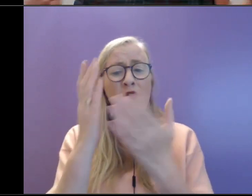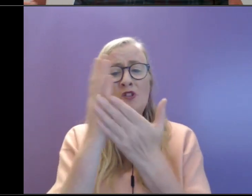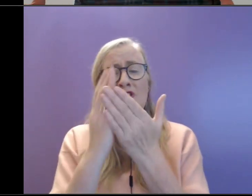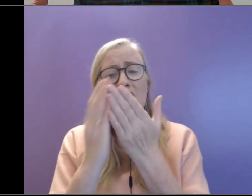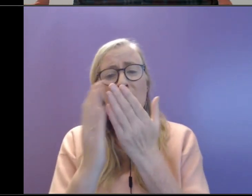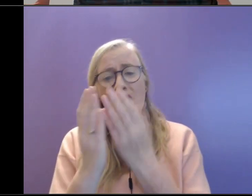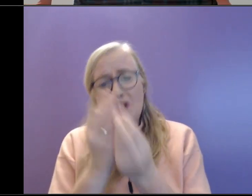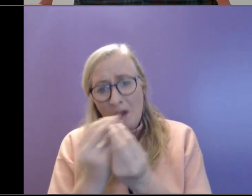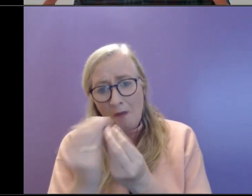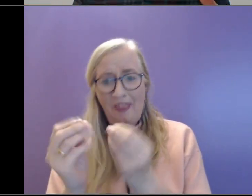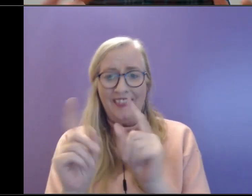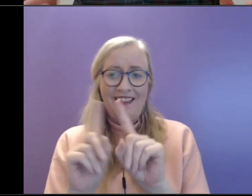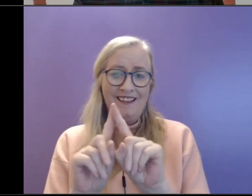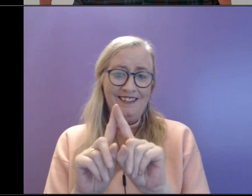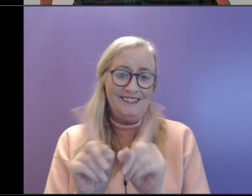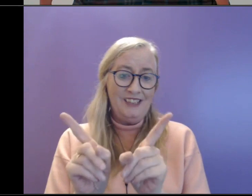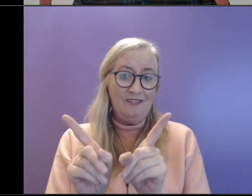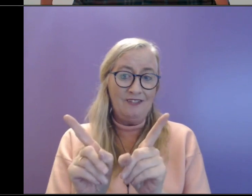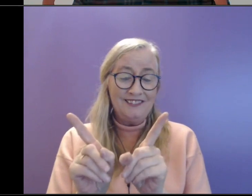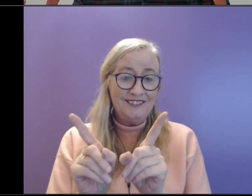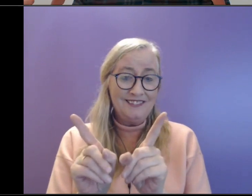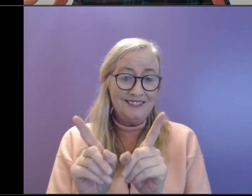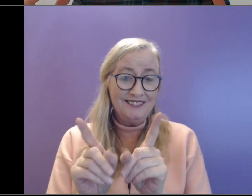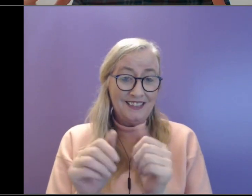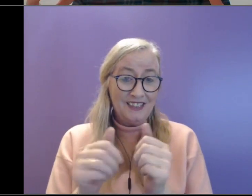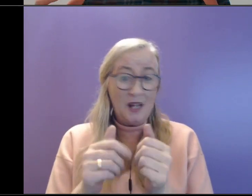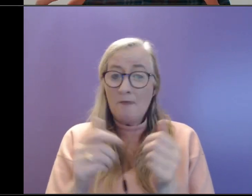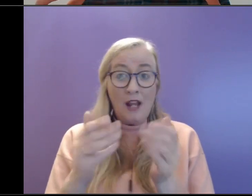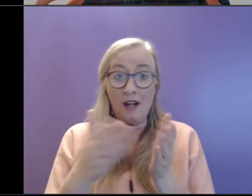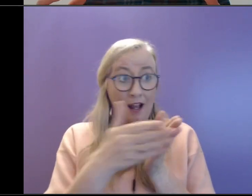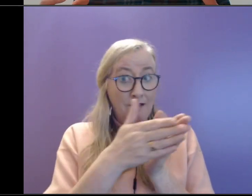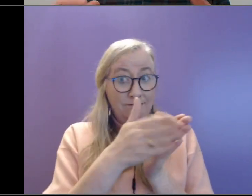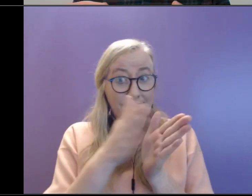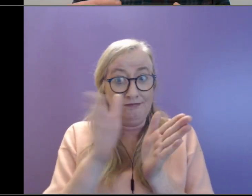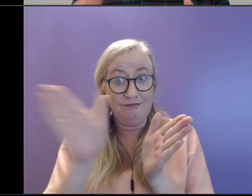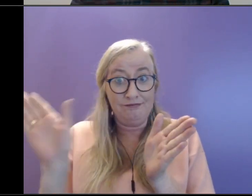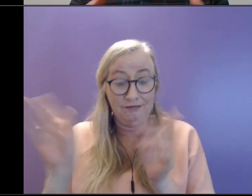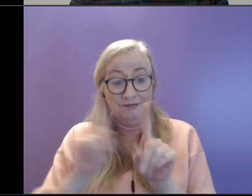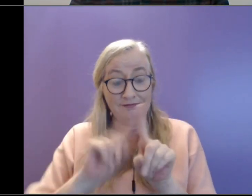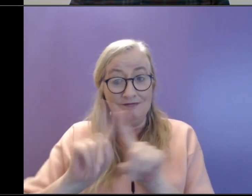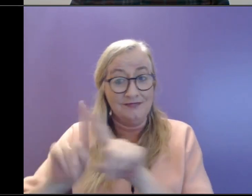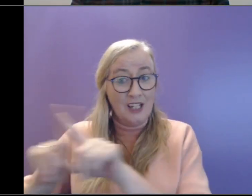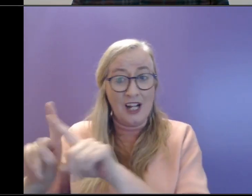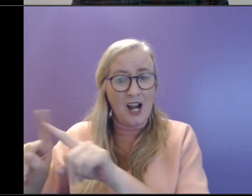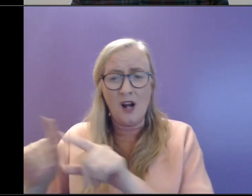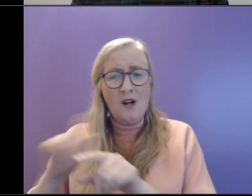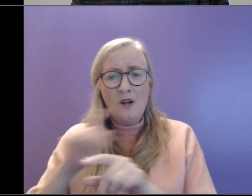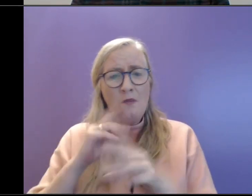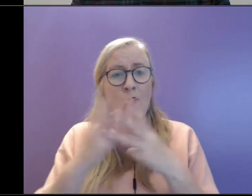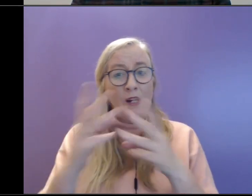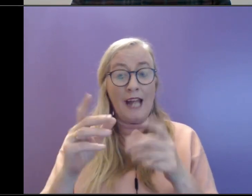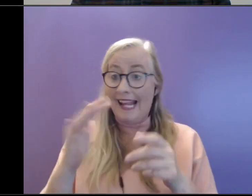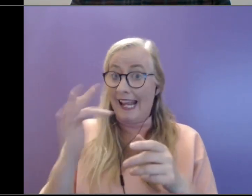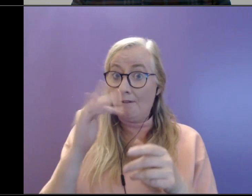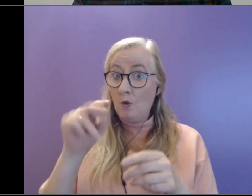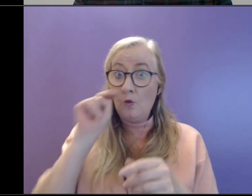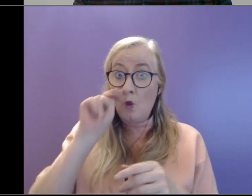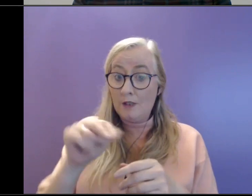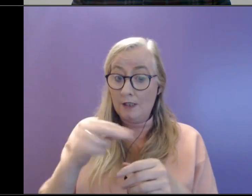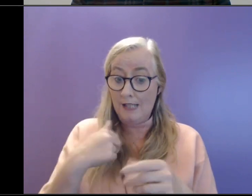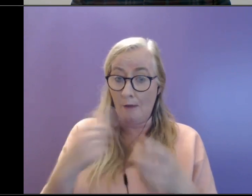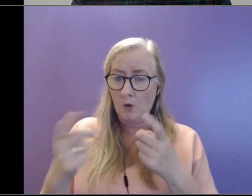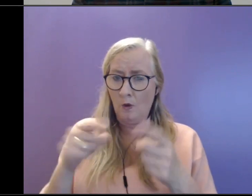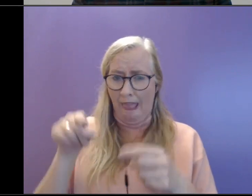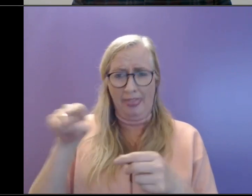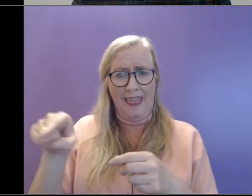supplement the breadth of activities, even trying to notice if we're doing too much of something and also being really